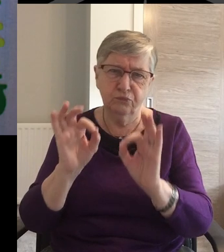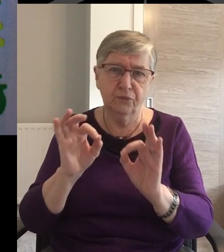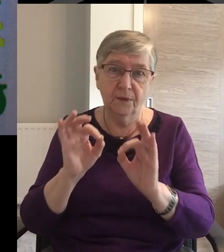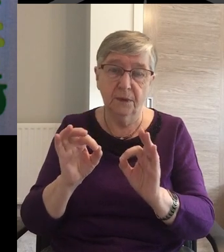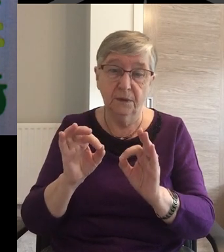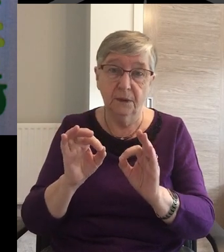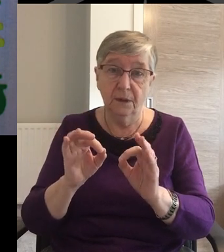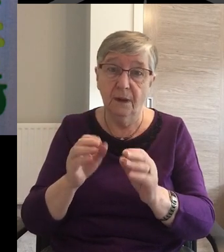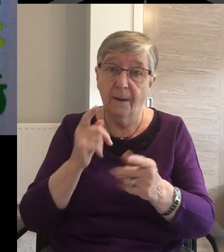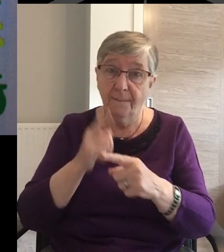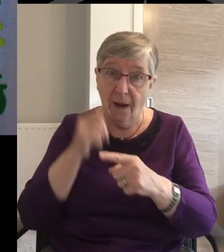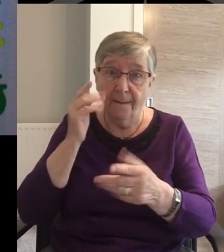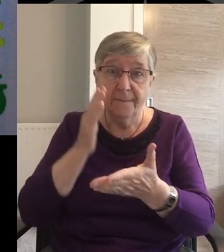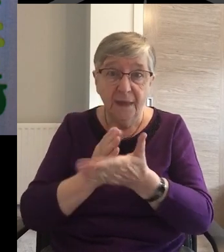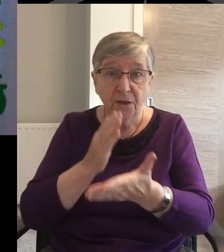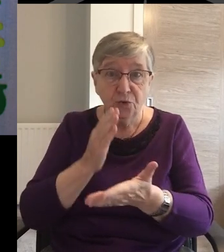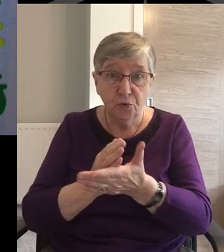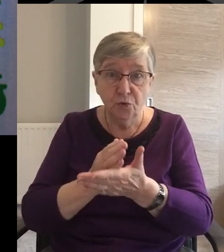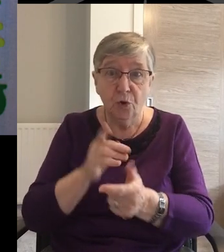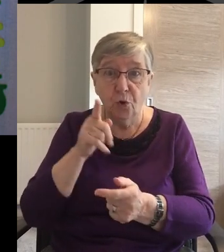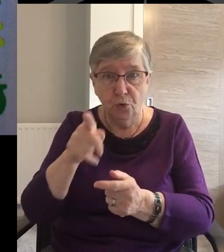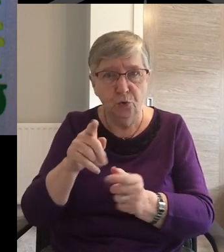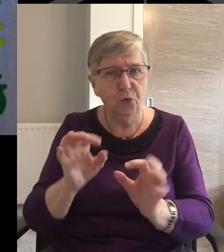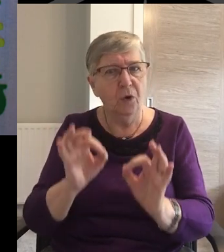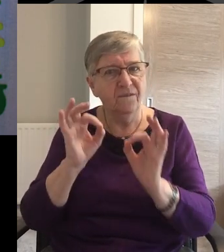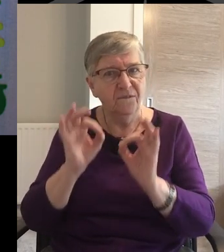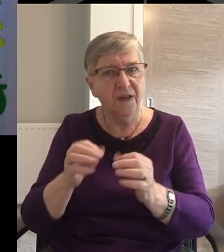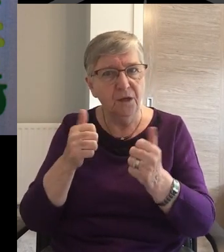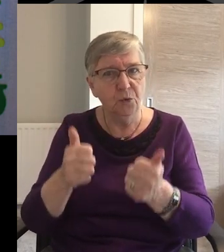you also excel In this grace of giving